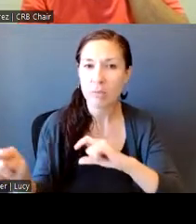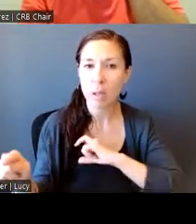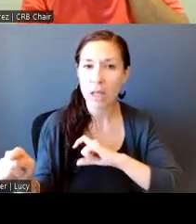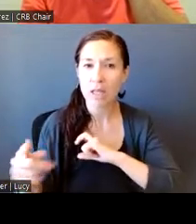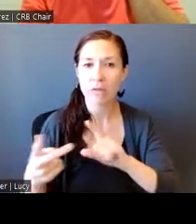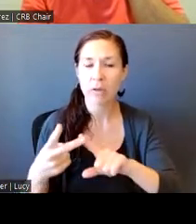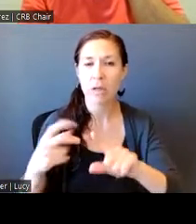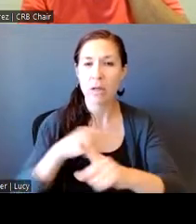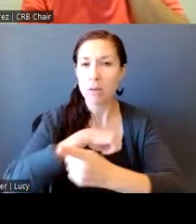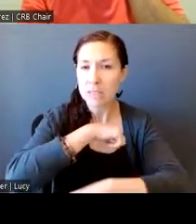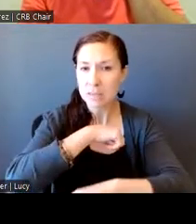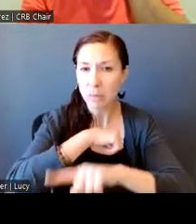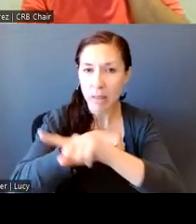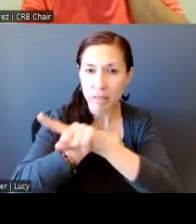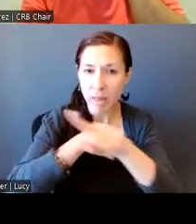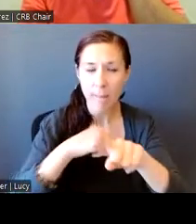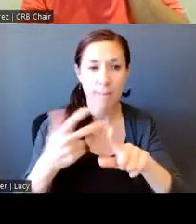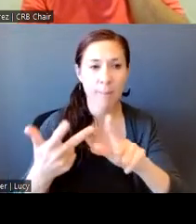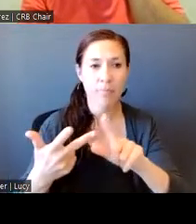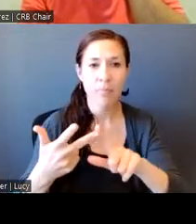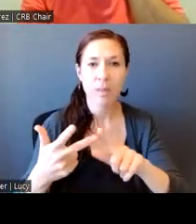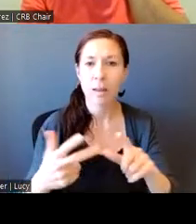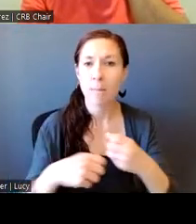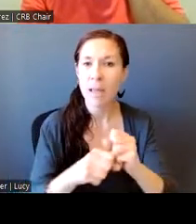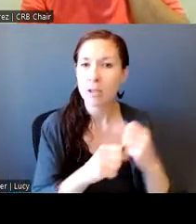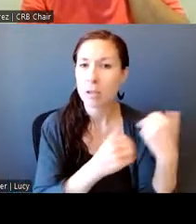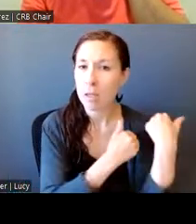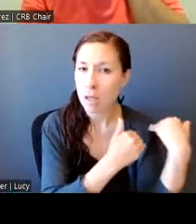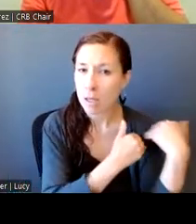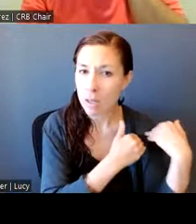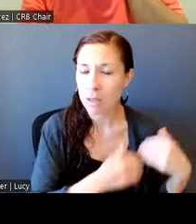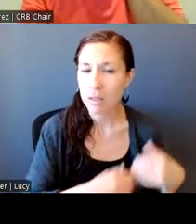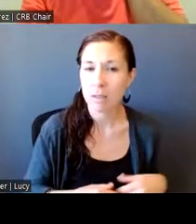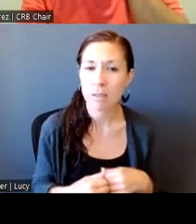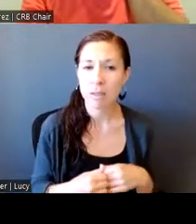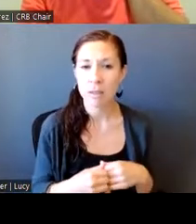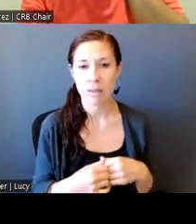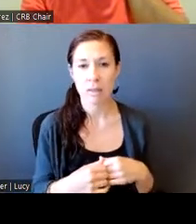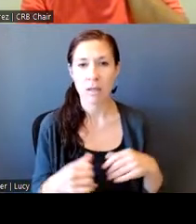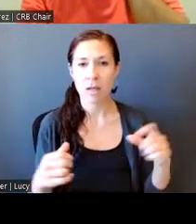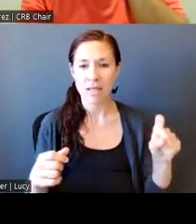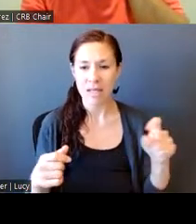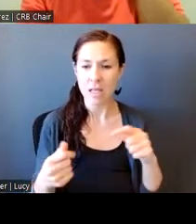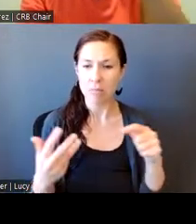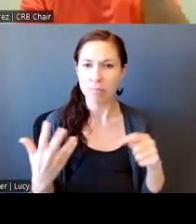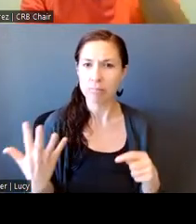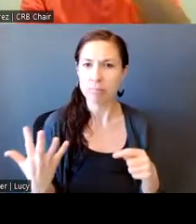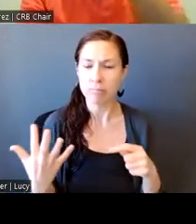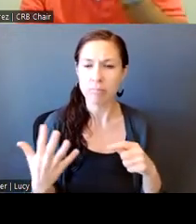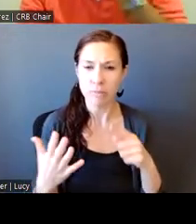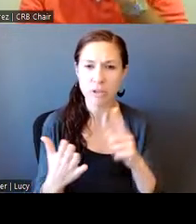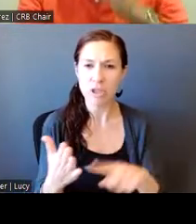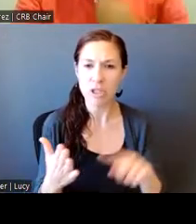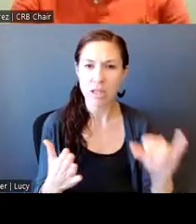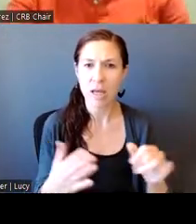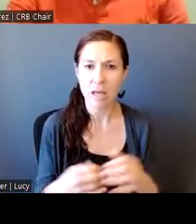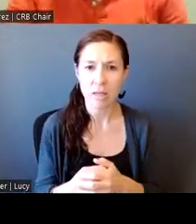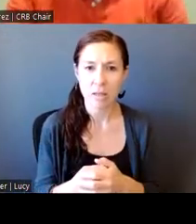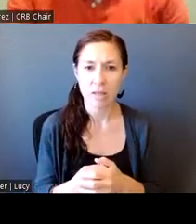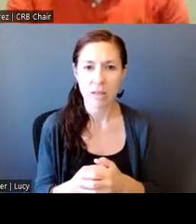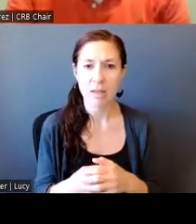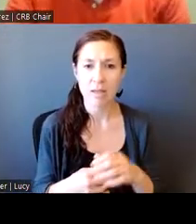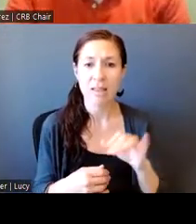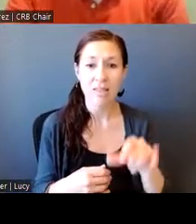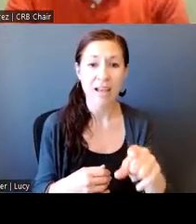about accountability and transparency. Got elements of all those in there and it's a study item